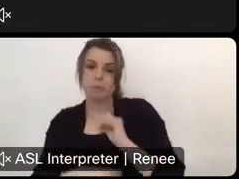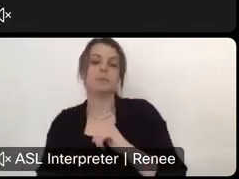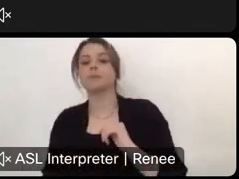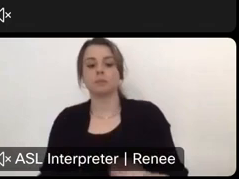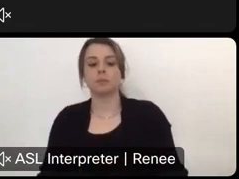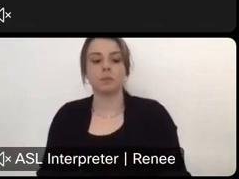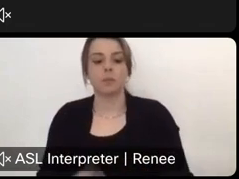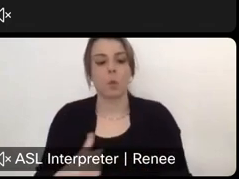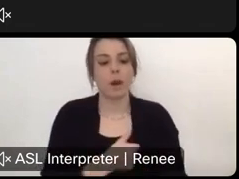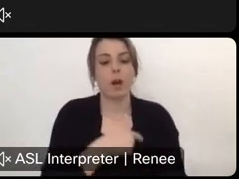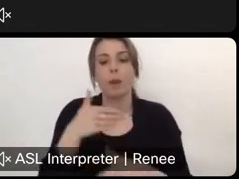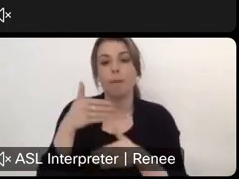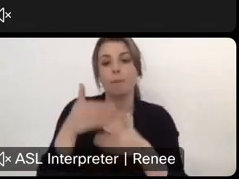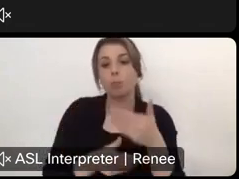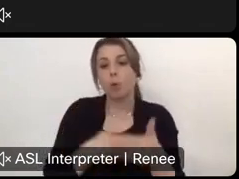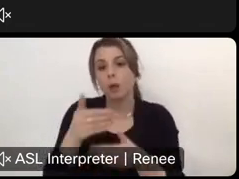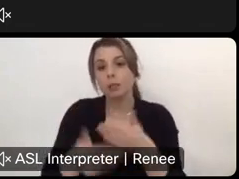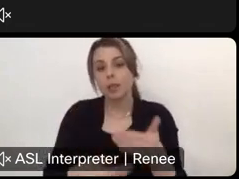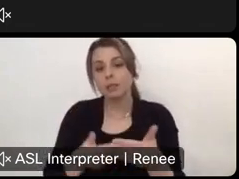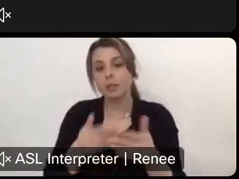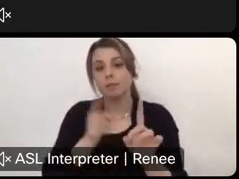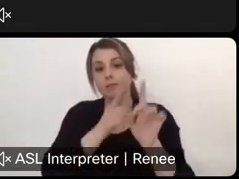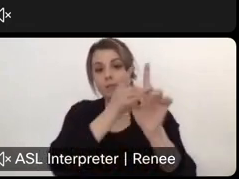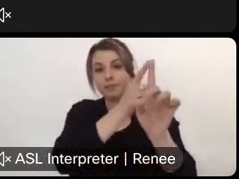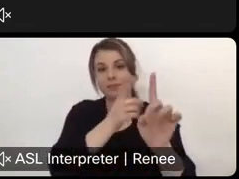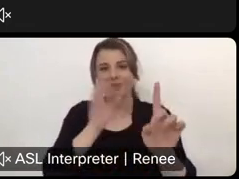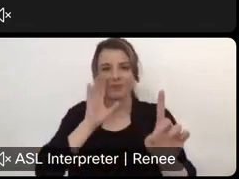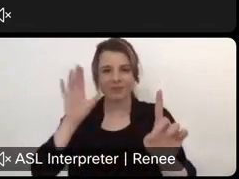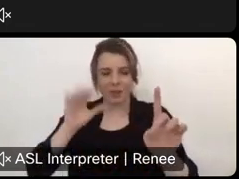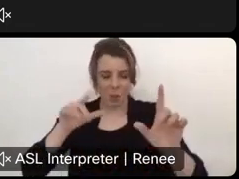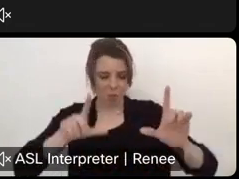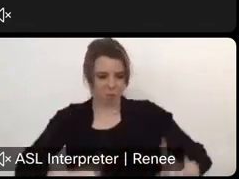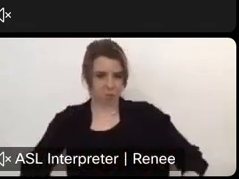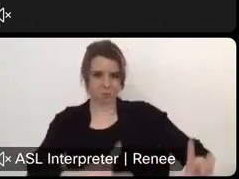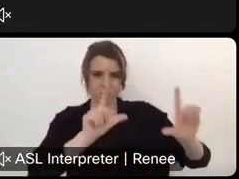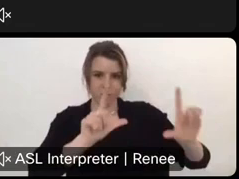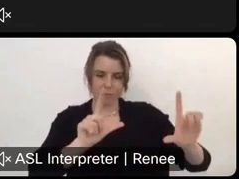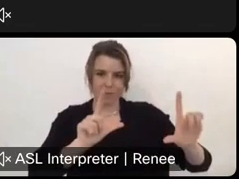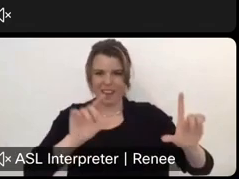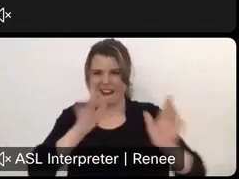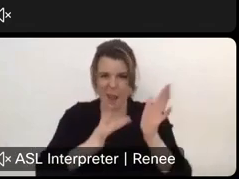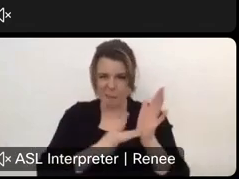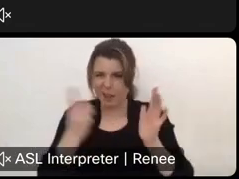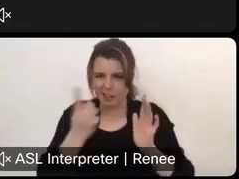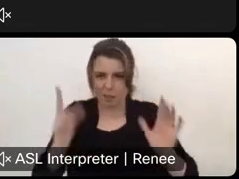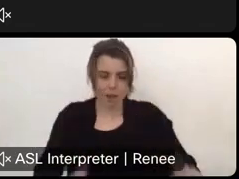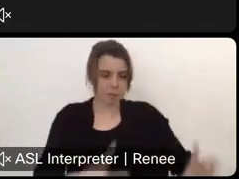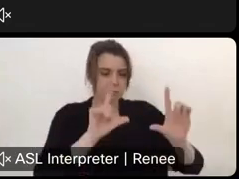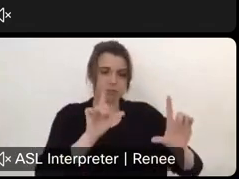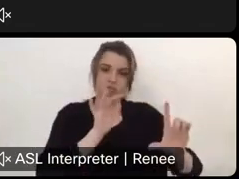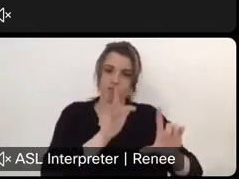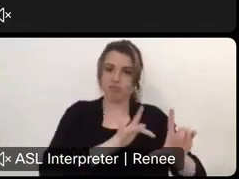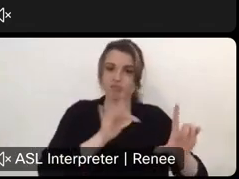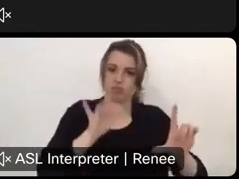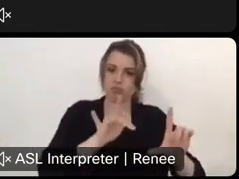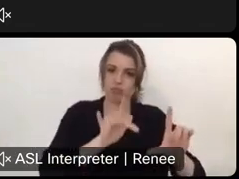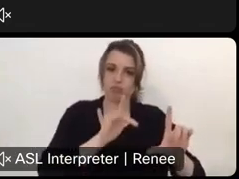of. Moving towards kiosk systems, um, where, whenever you go in, you can go and, um,